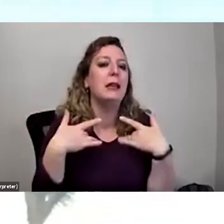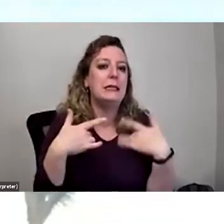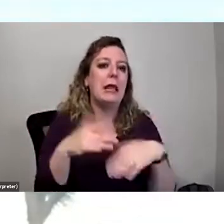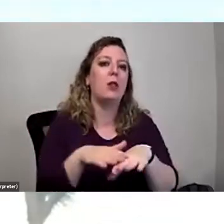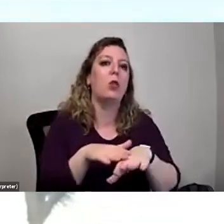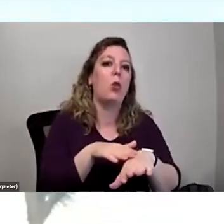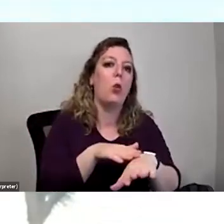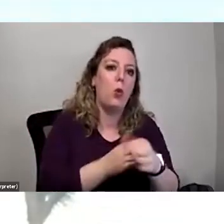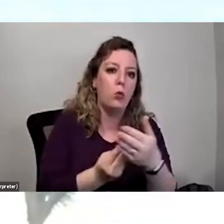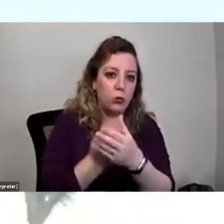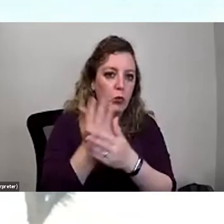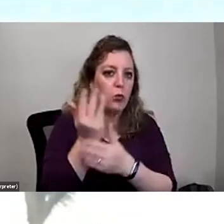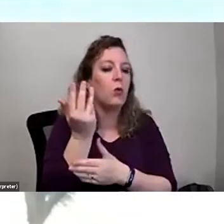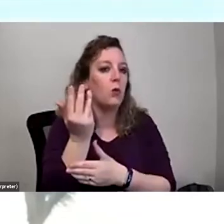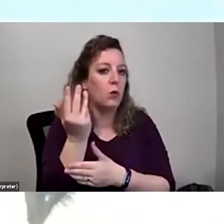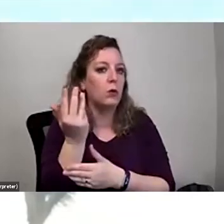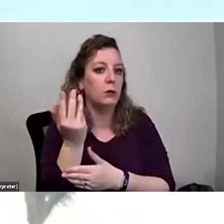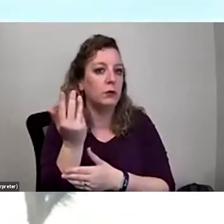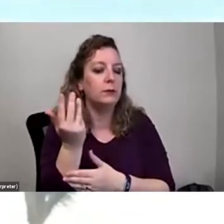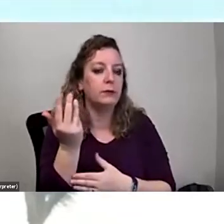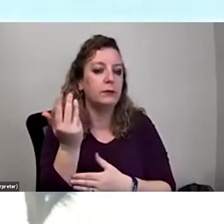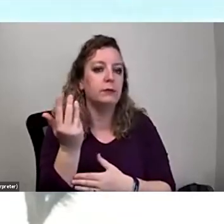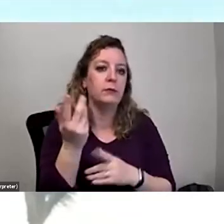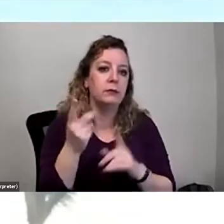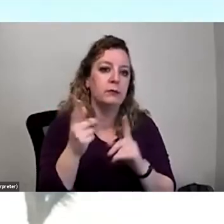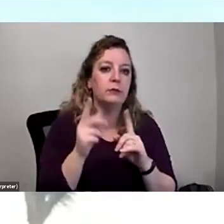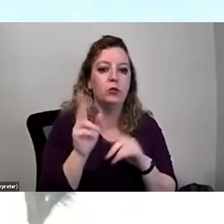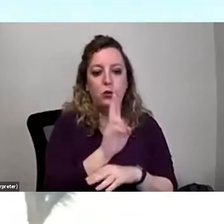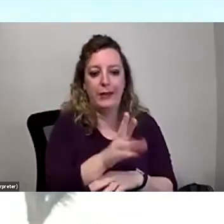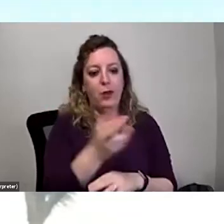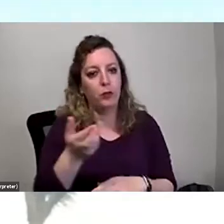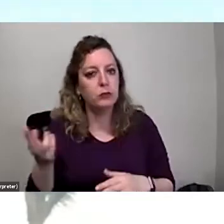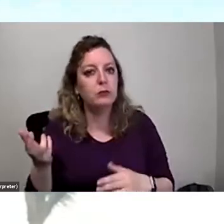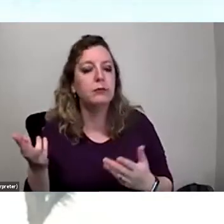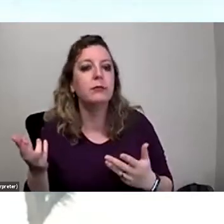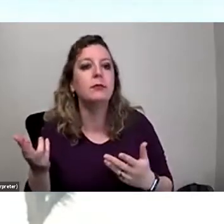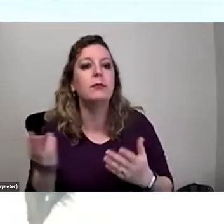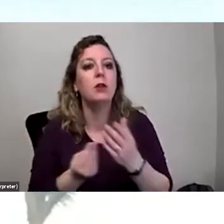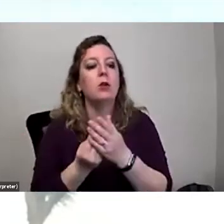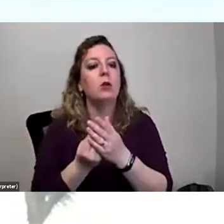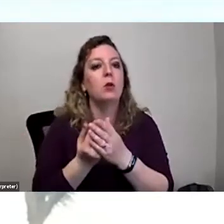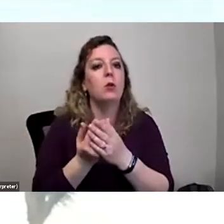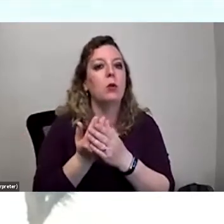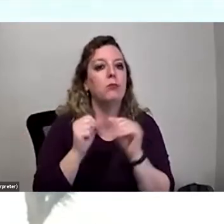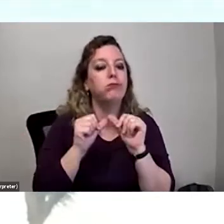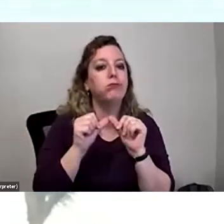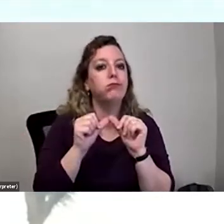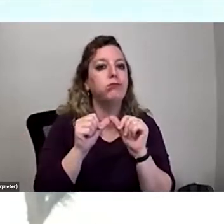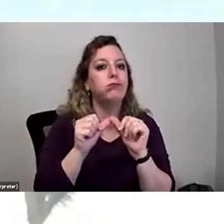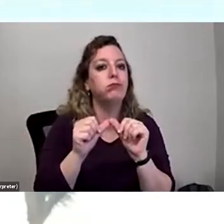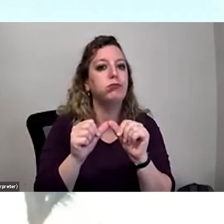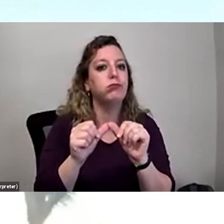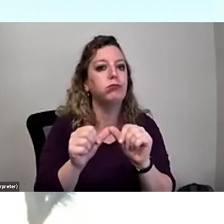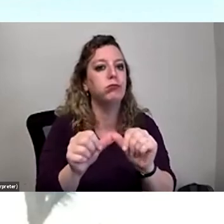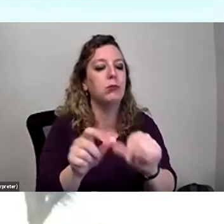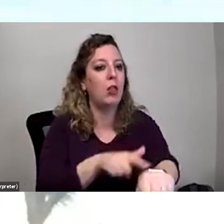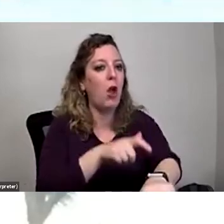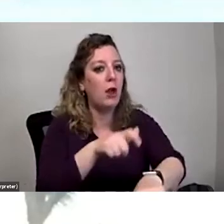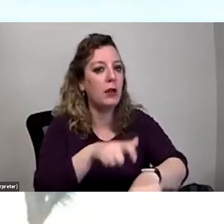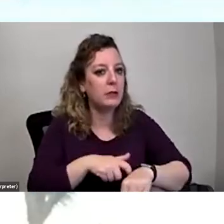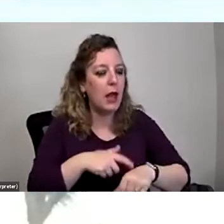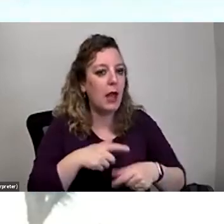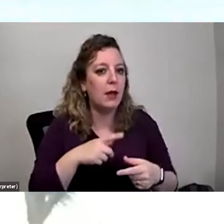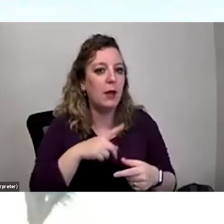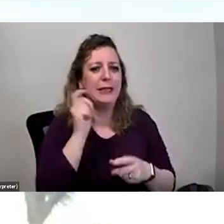growing with the pace of resources that are available to them. And they grow, they, they stay alive for a long time because it's